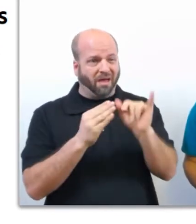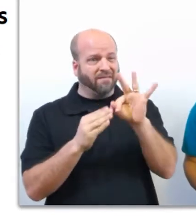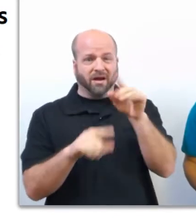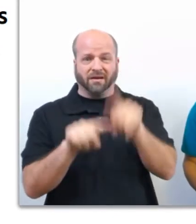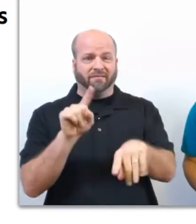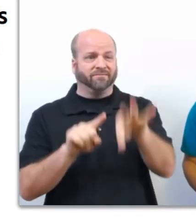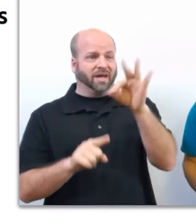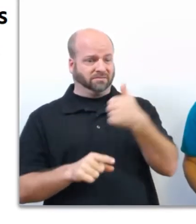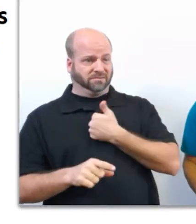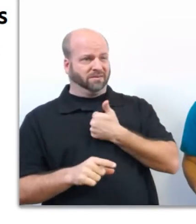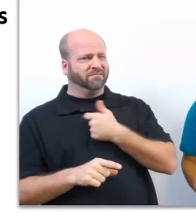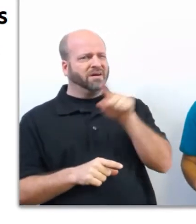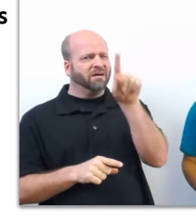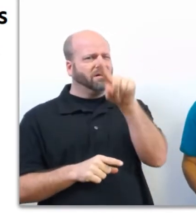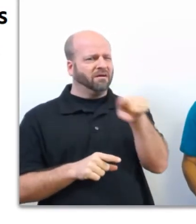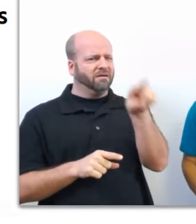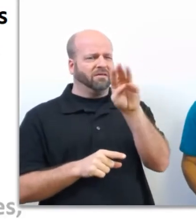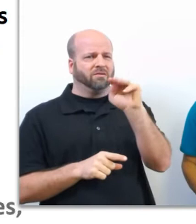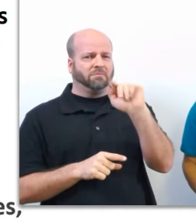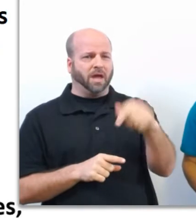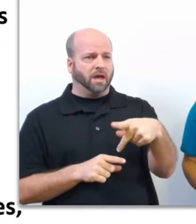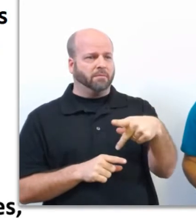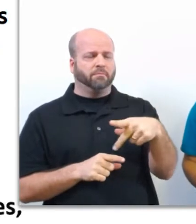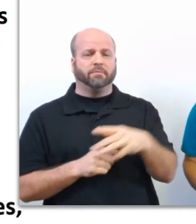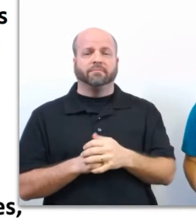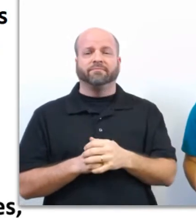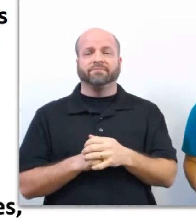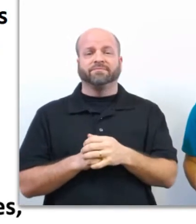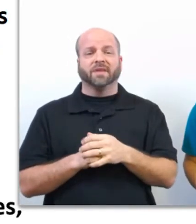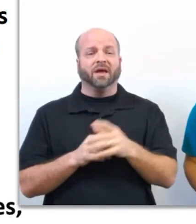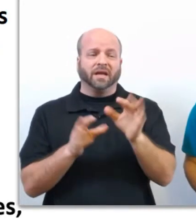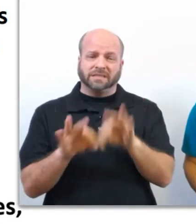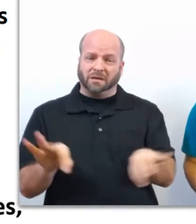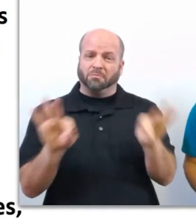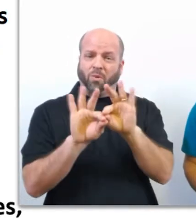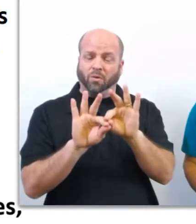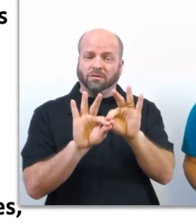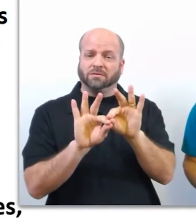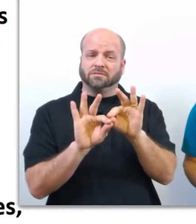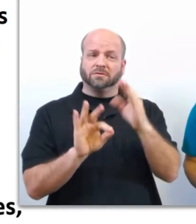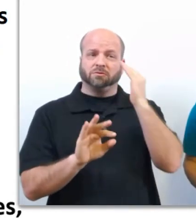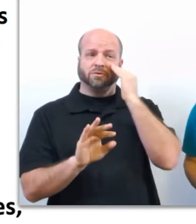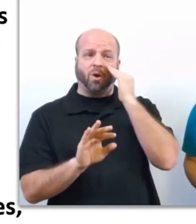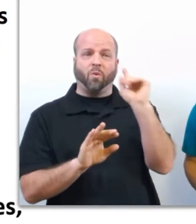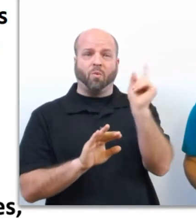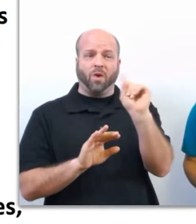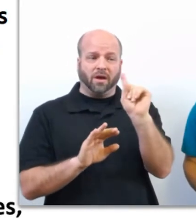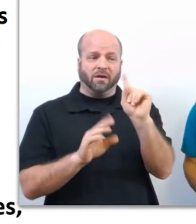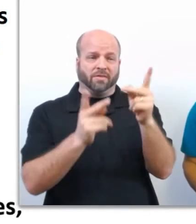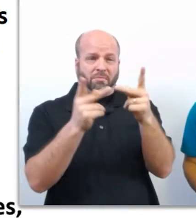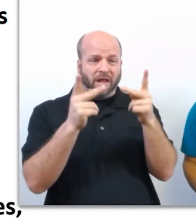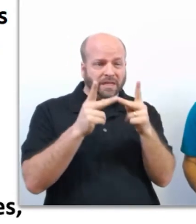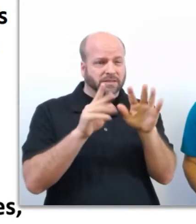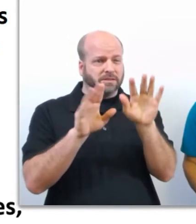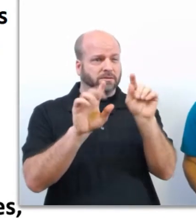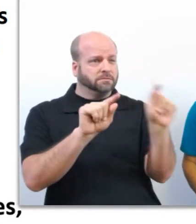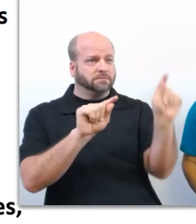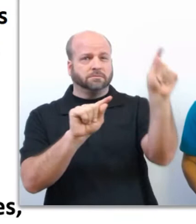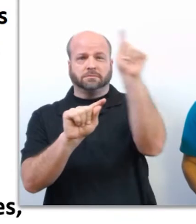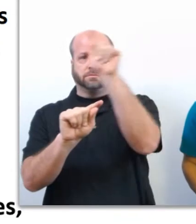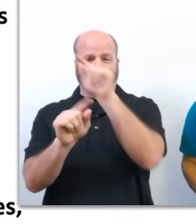on a map. Today, we recommend everyone take some time to learn the places important to you.